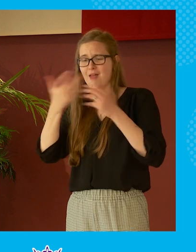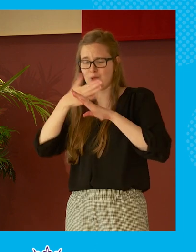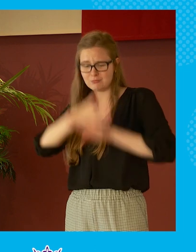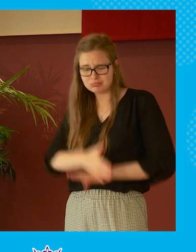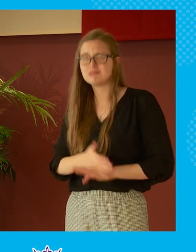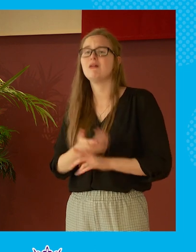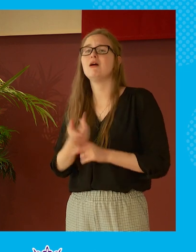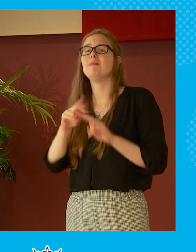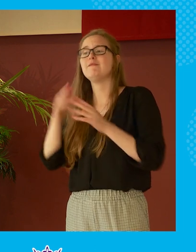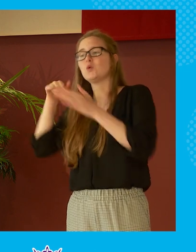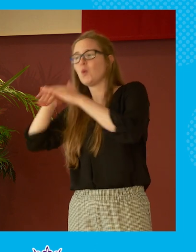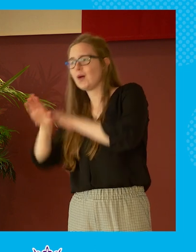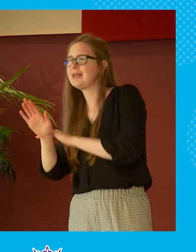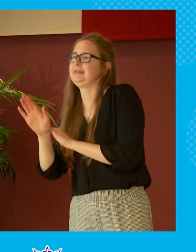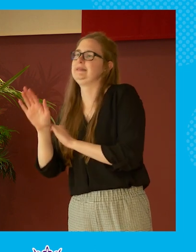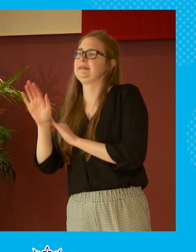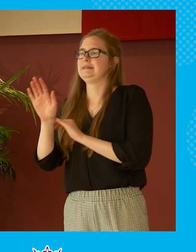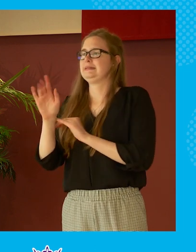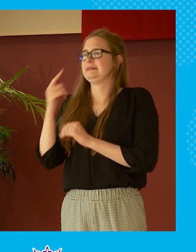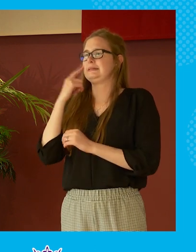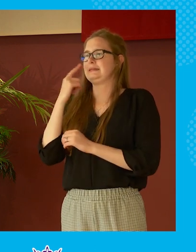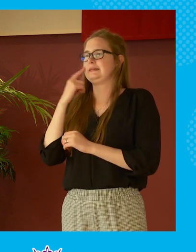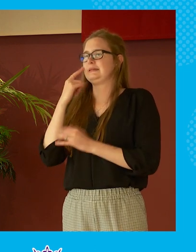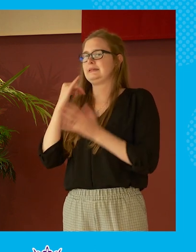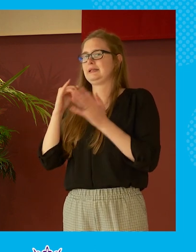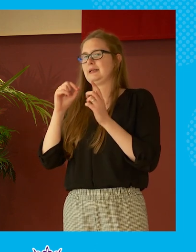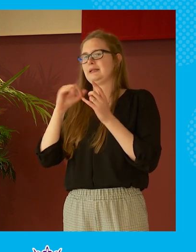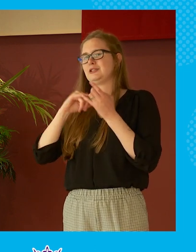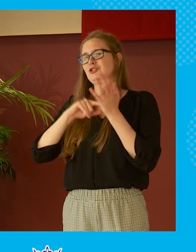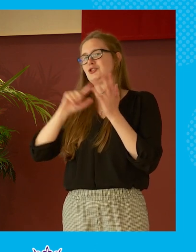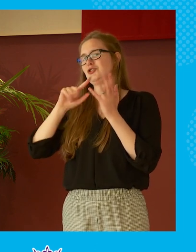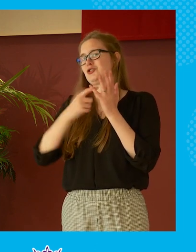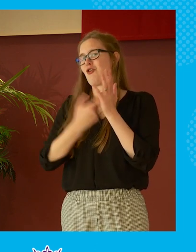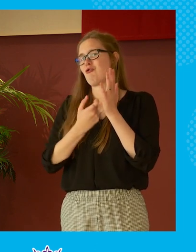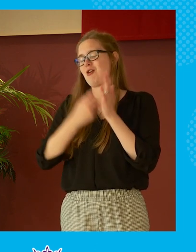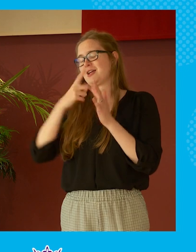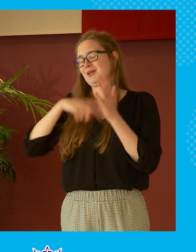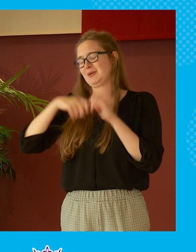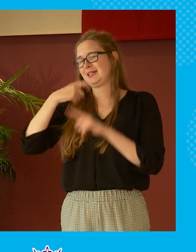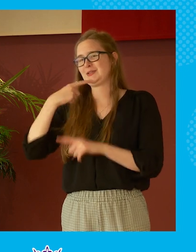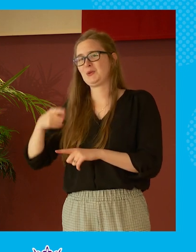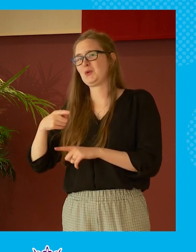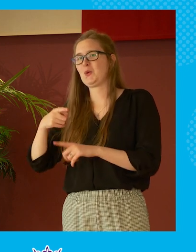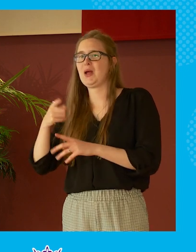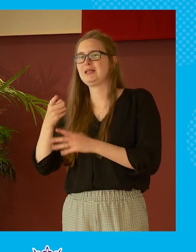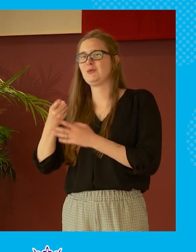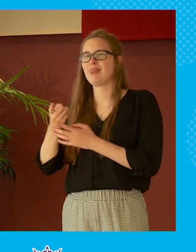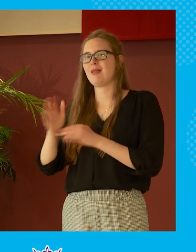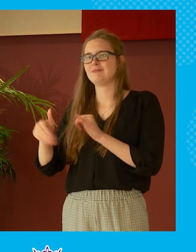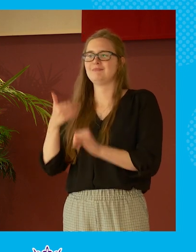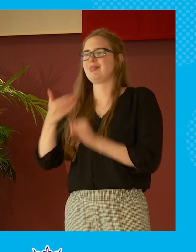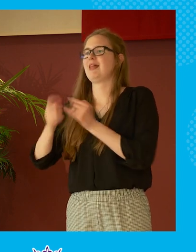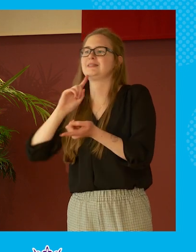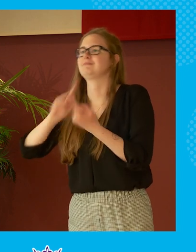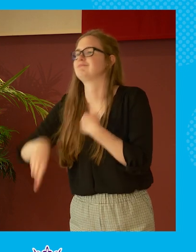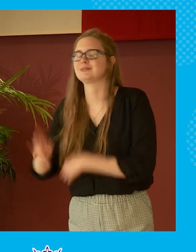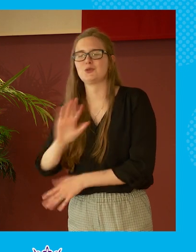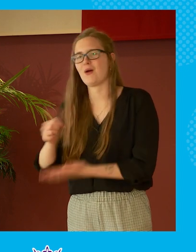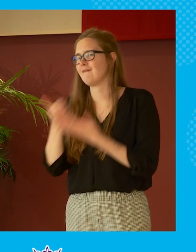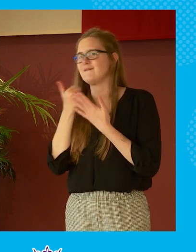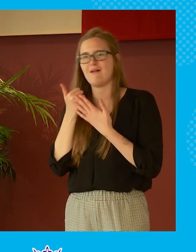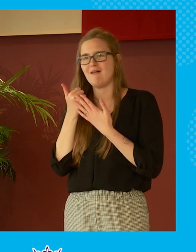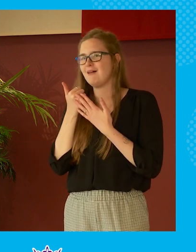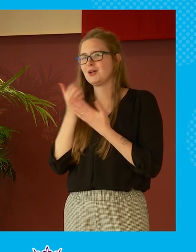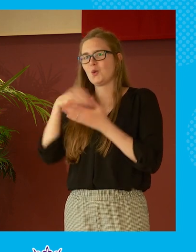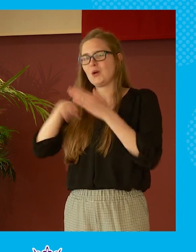it but if you go in and if mr stoddick were here he would tell you that you don't go in with a bottom line it's not helpful go